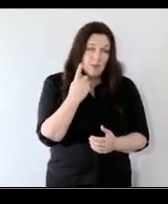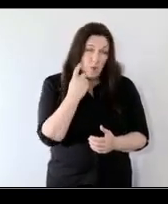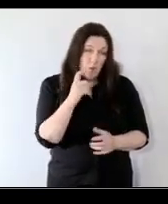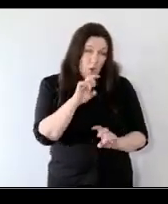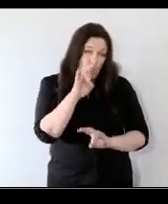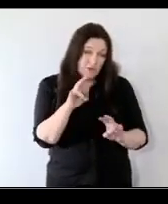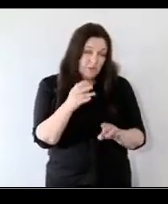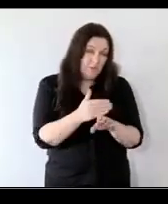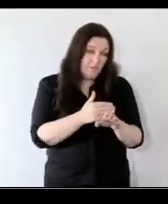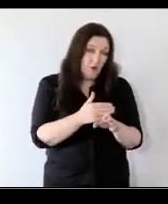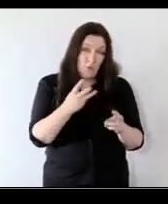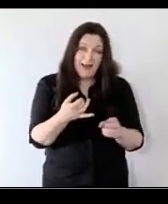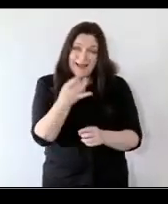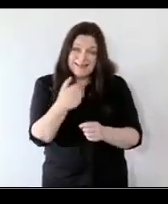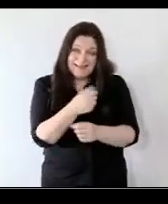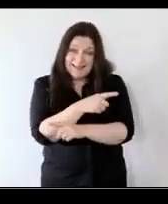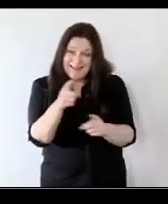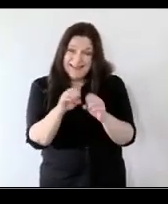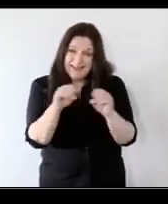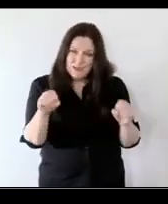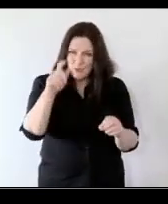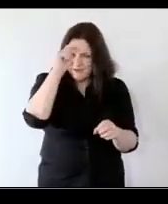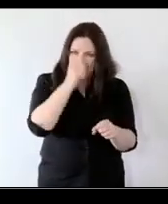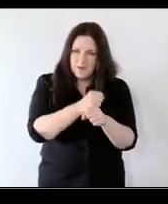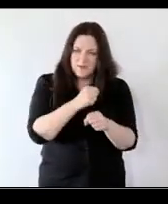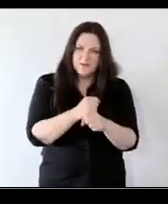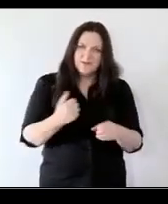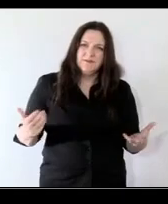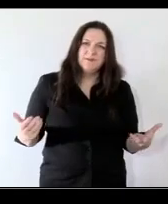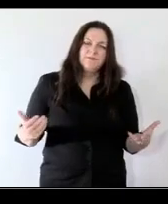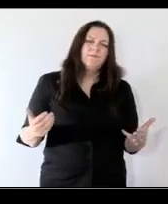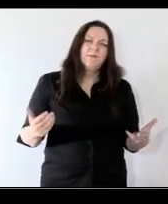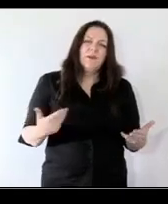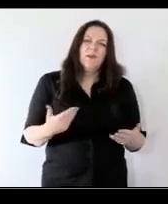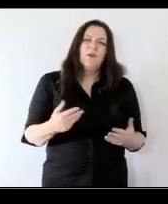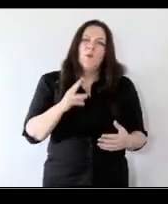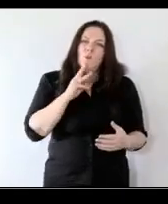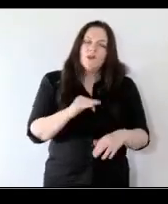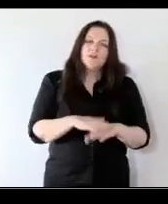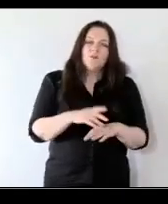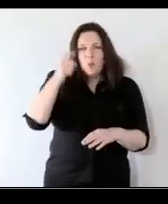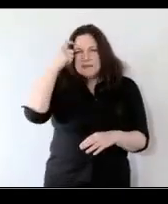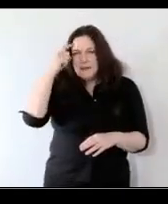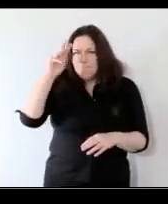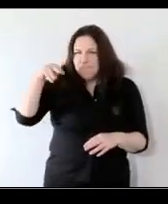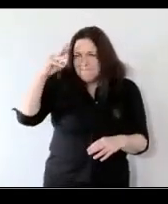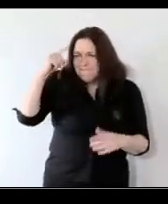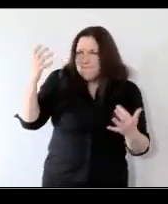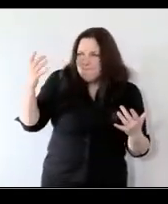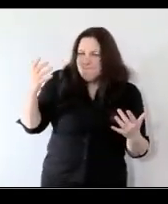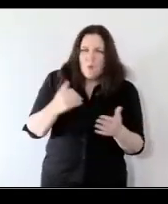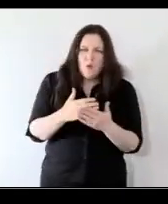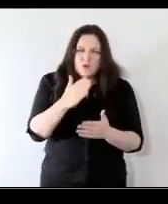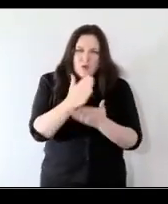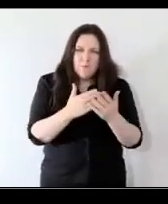in one more question before i'm going to ask each of you to think about some words of wisdom or maybe a call to action you want to leave